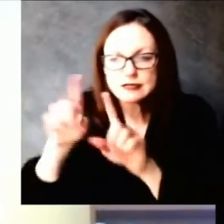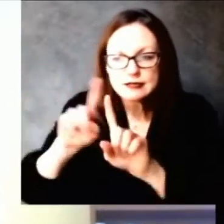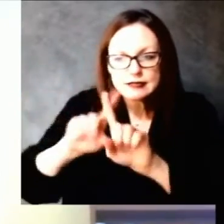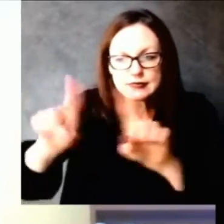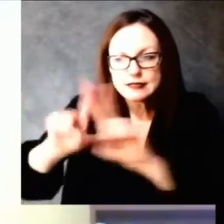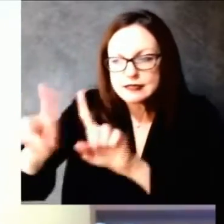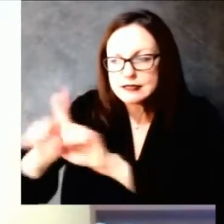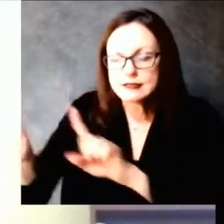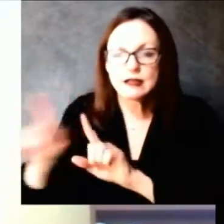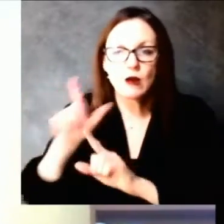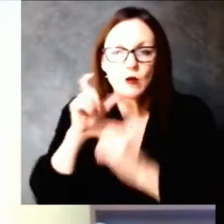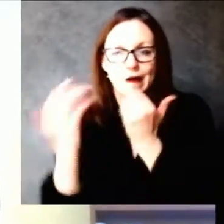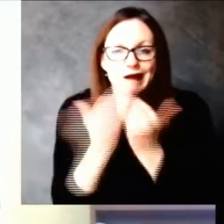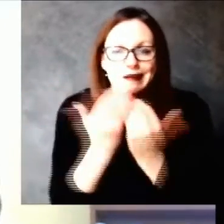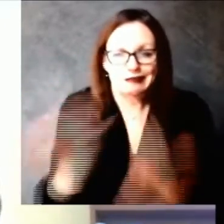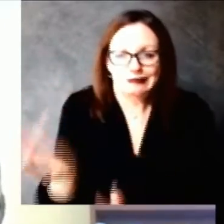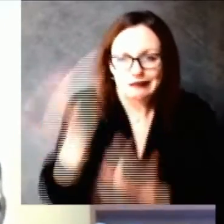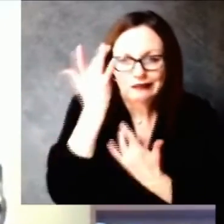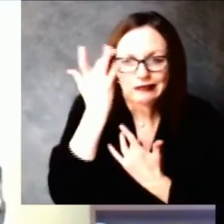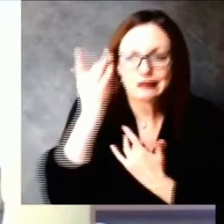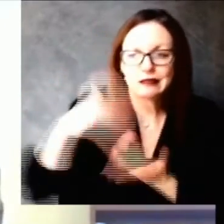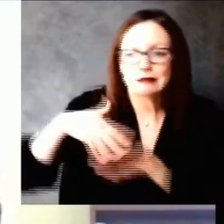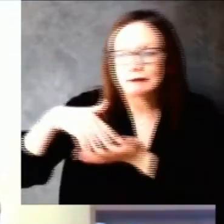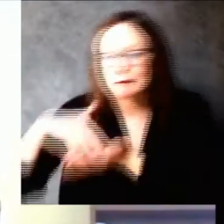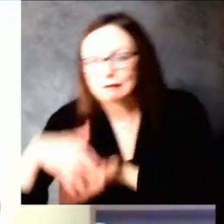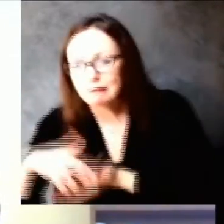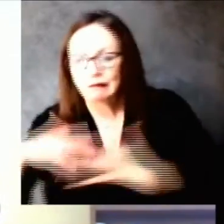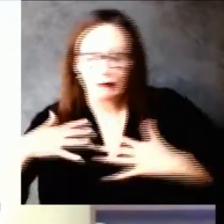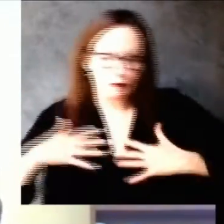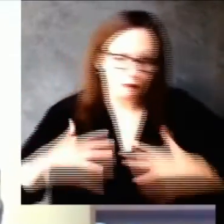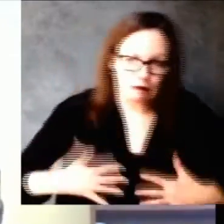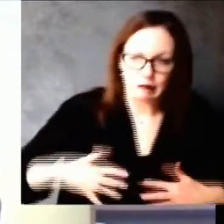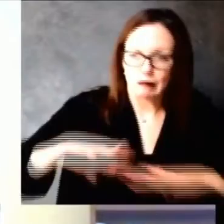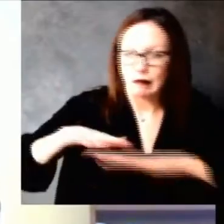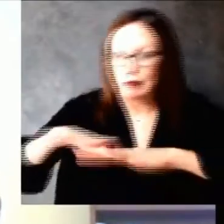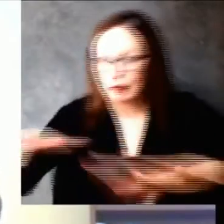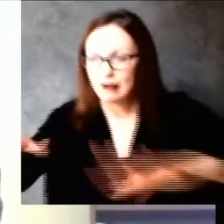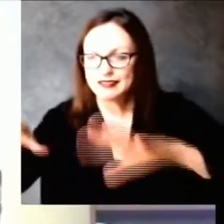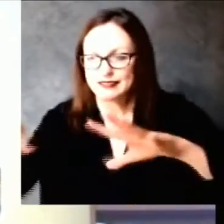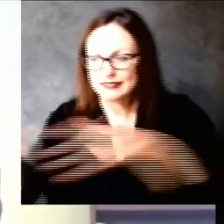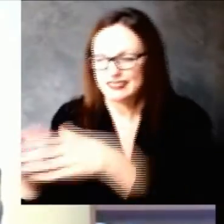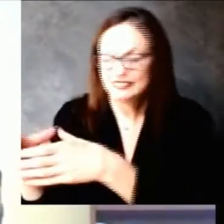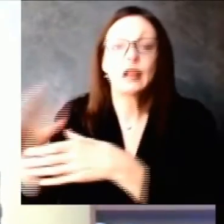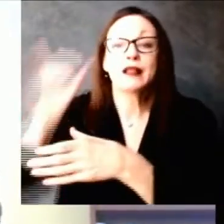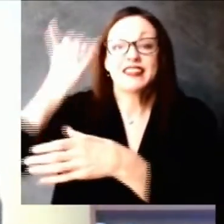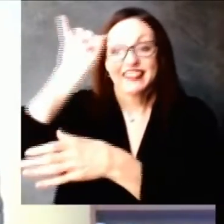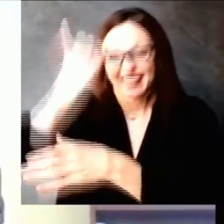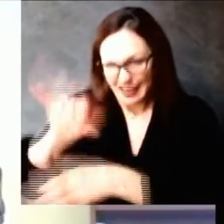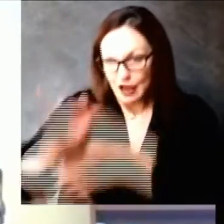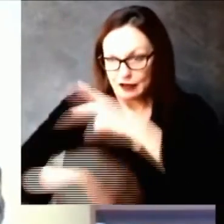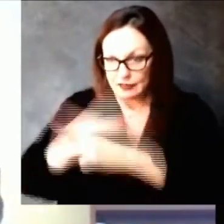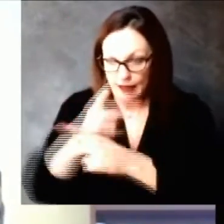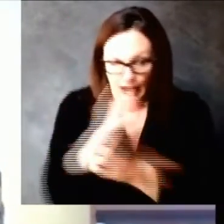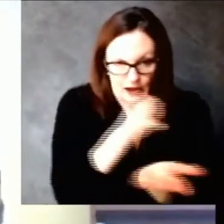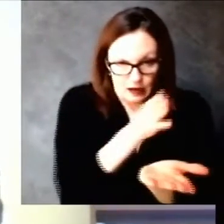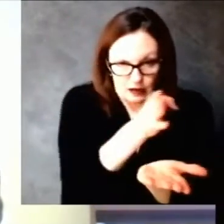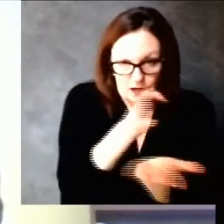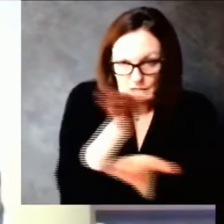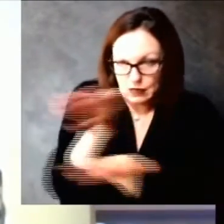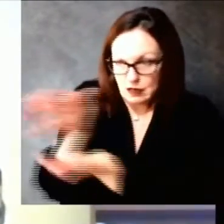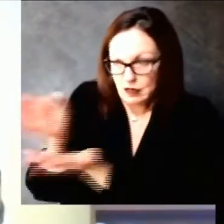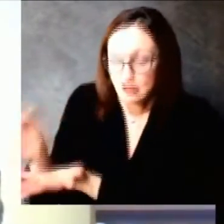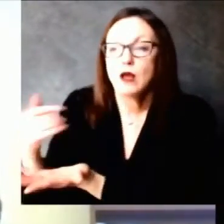but we are also hearing from vaccinators who like this pharmacy are saying you know i